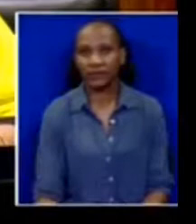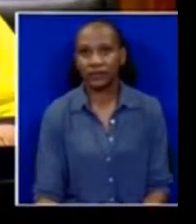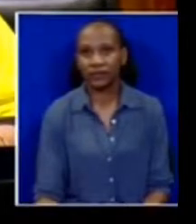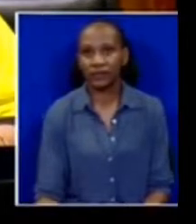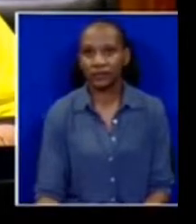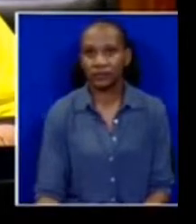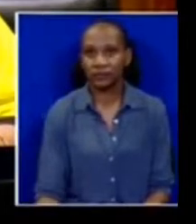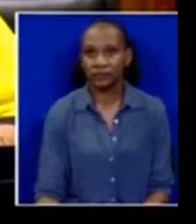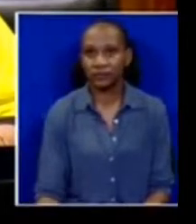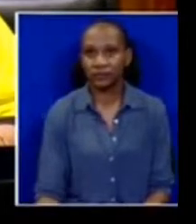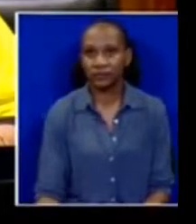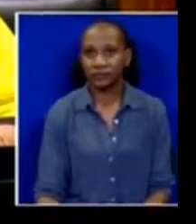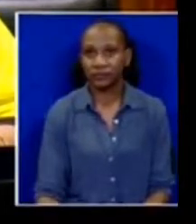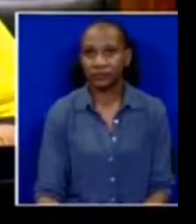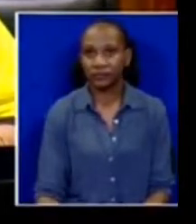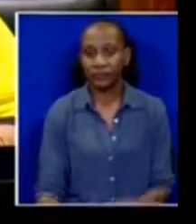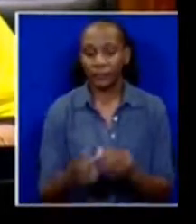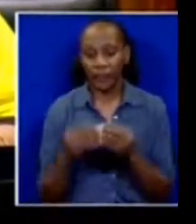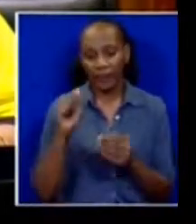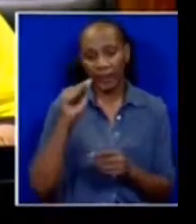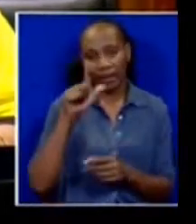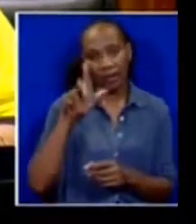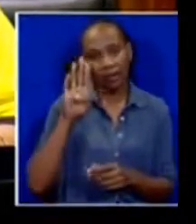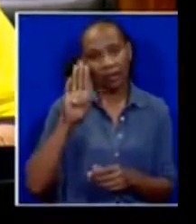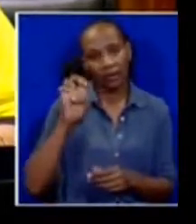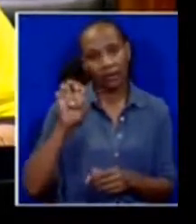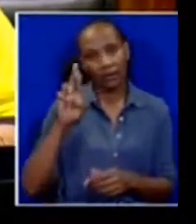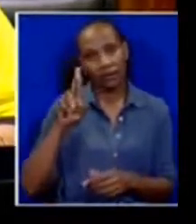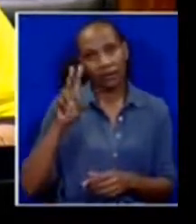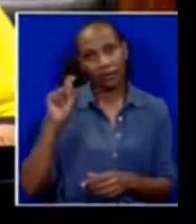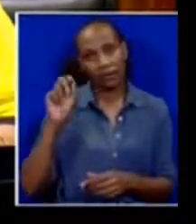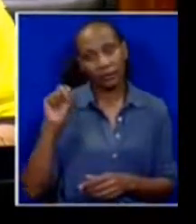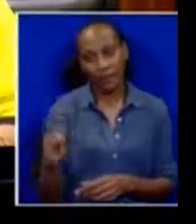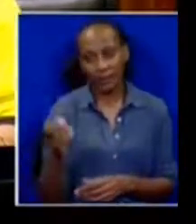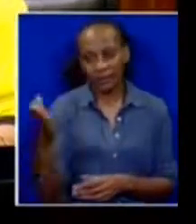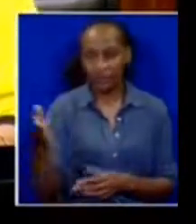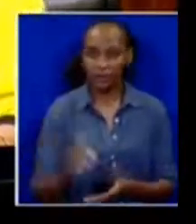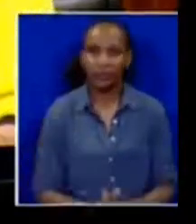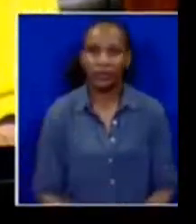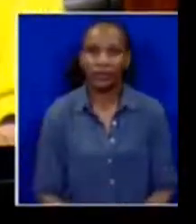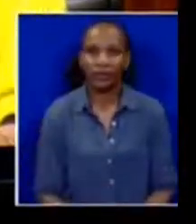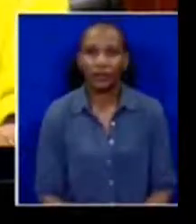to proceed to Honorable Albert. I'll for you on Sundays. The Honorable Albert.